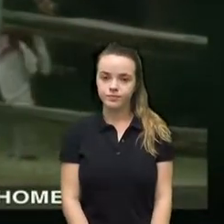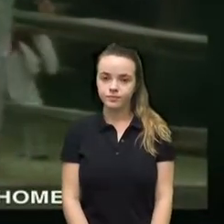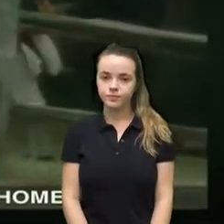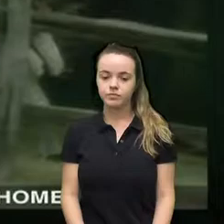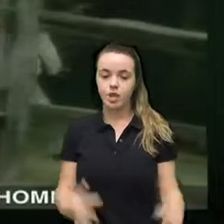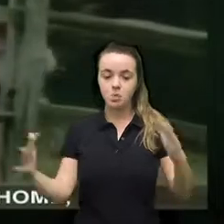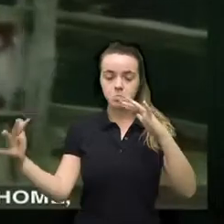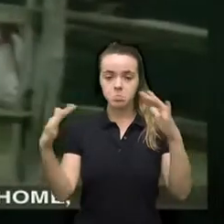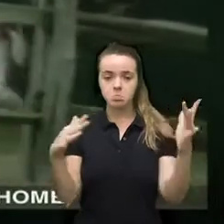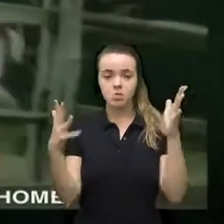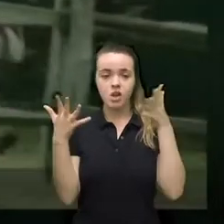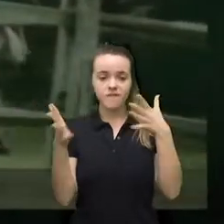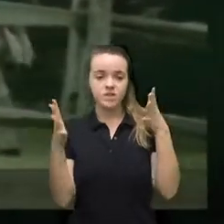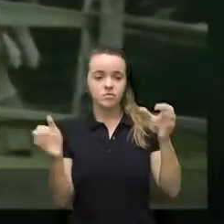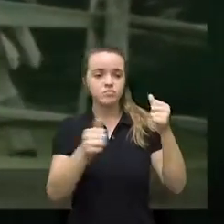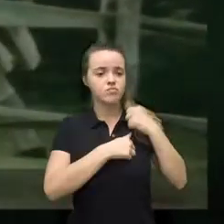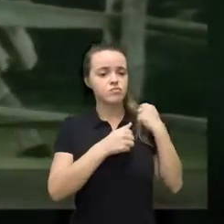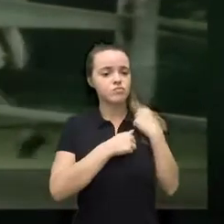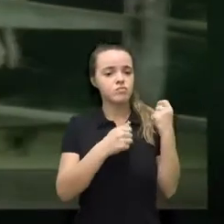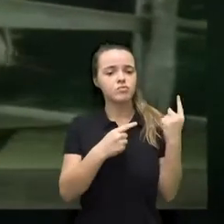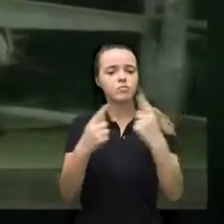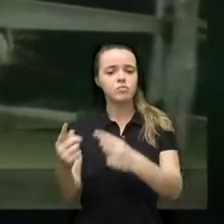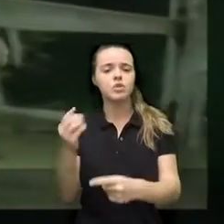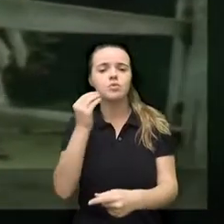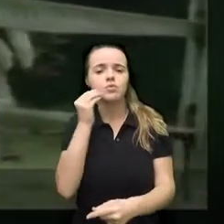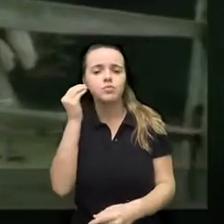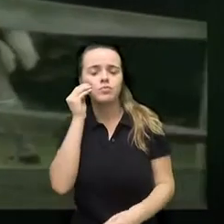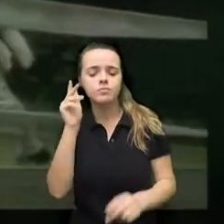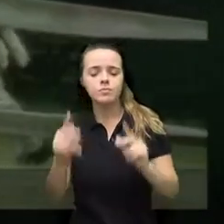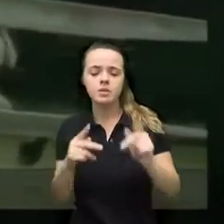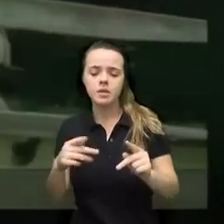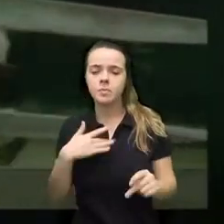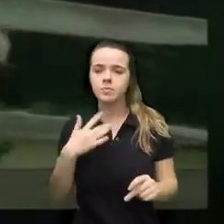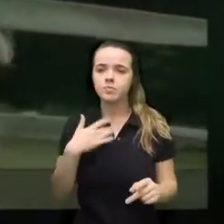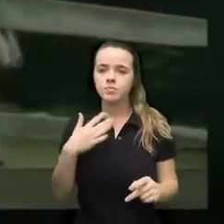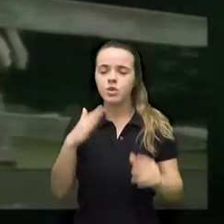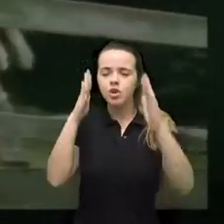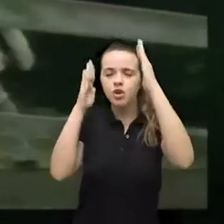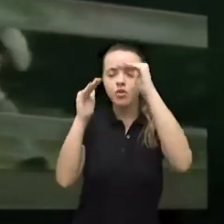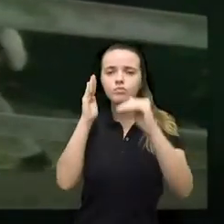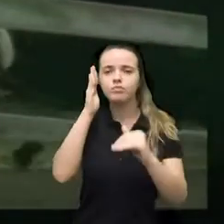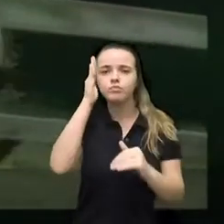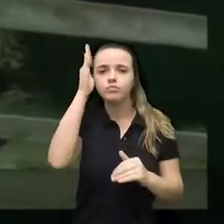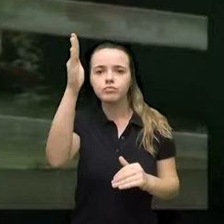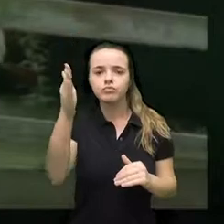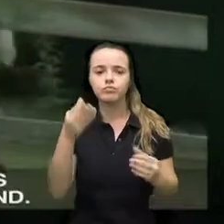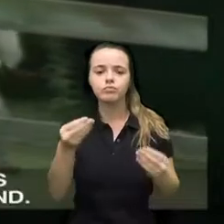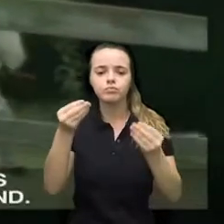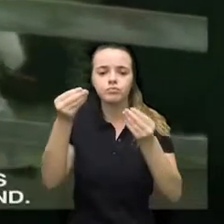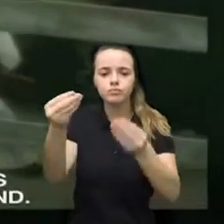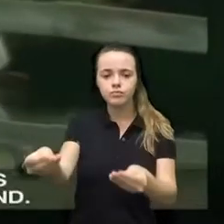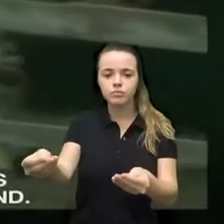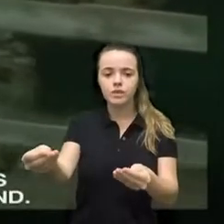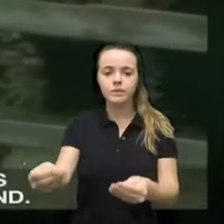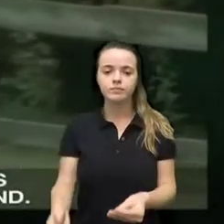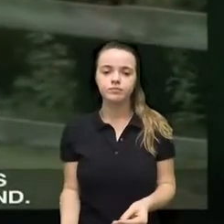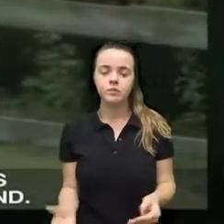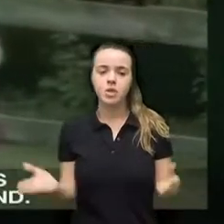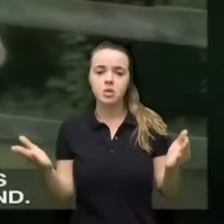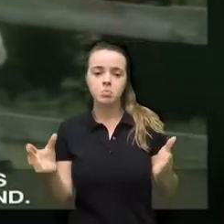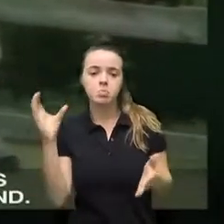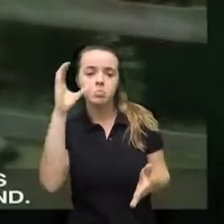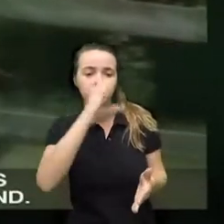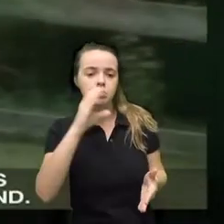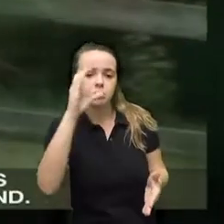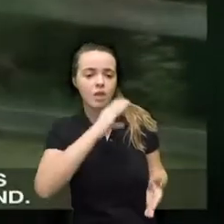the soldiers are returning home and people are filled with optimism about what the future will bring the pursuit of happiness